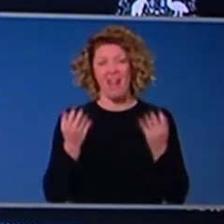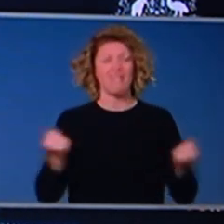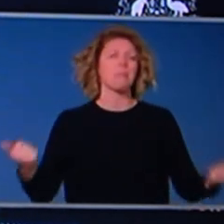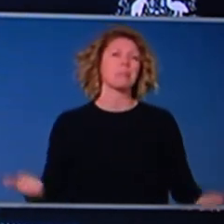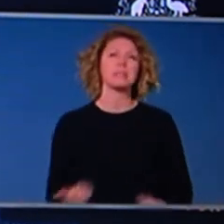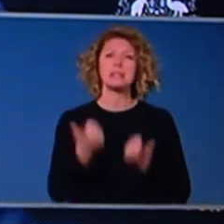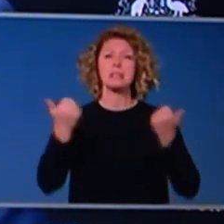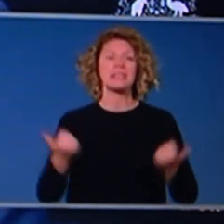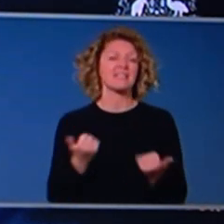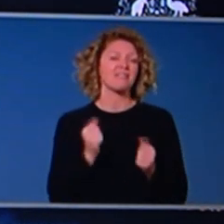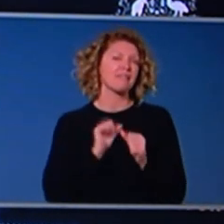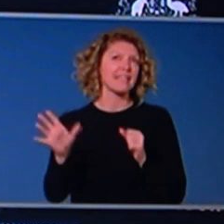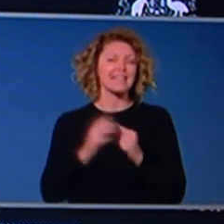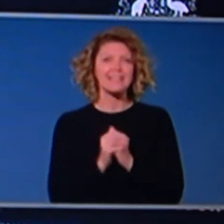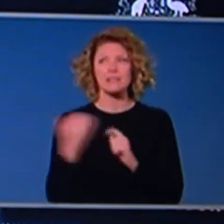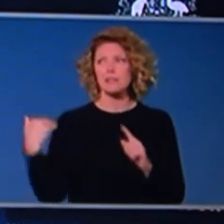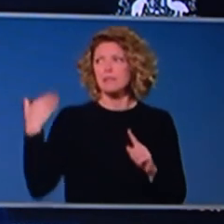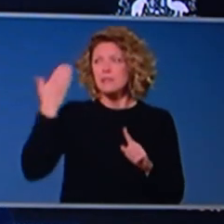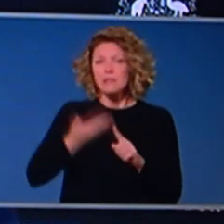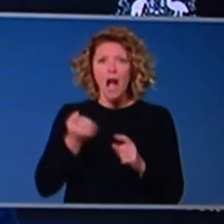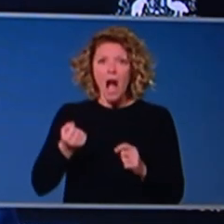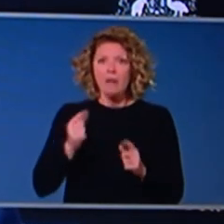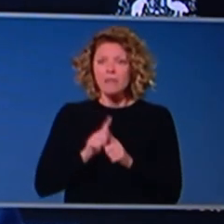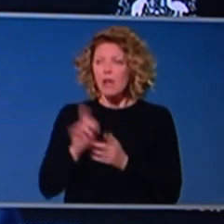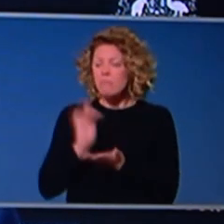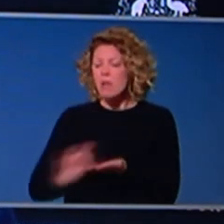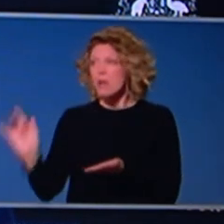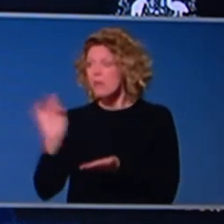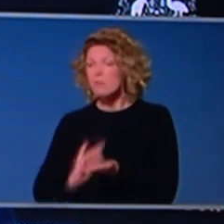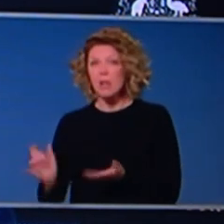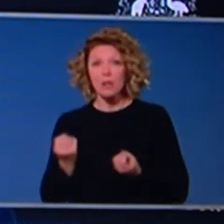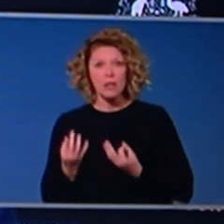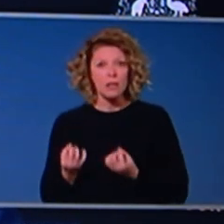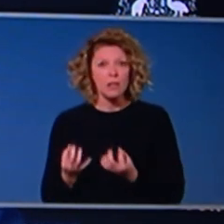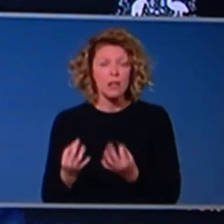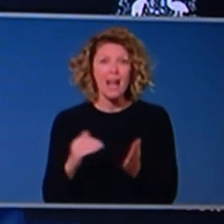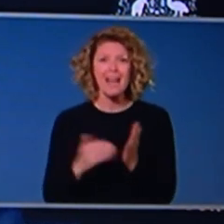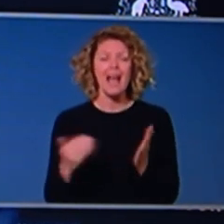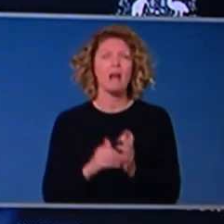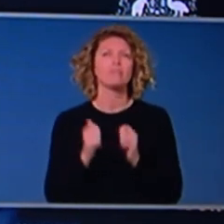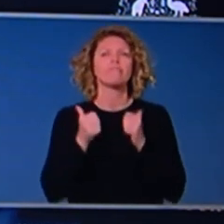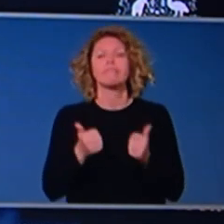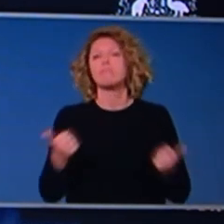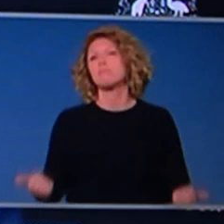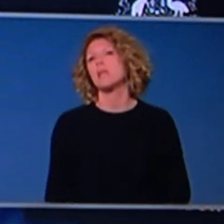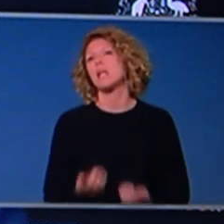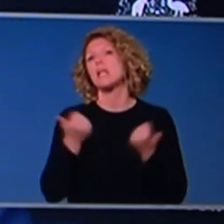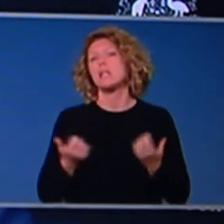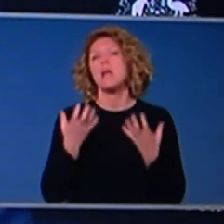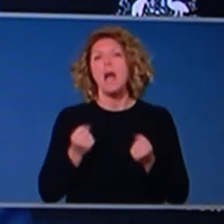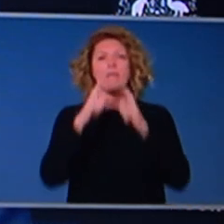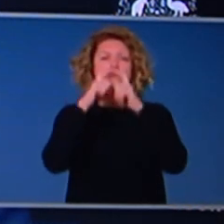That's a great thing, after all the issues we've had with masks and making sure we can bring in sufficient supplies.